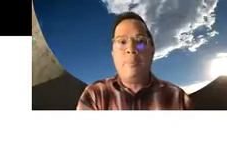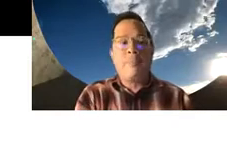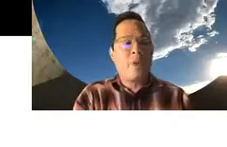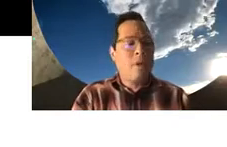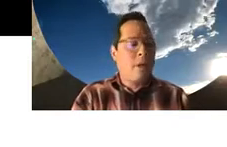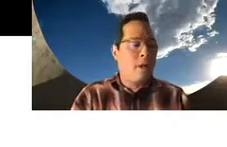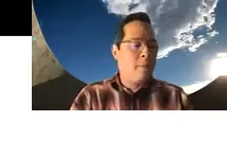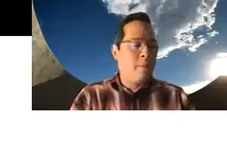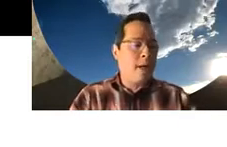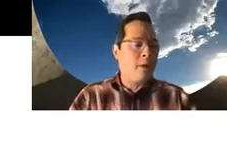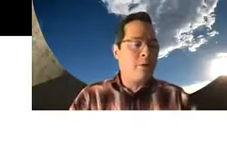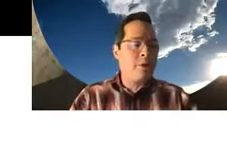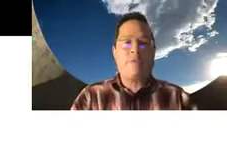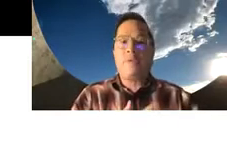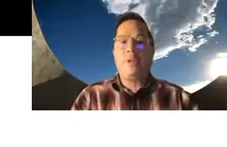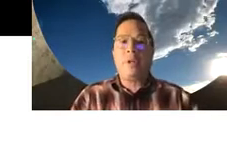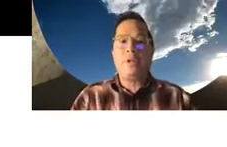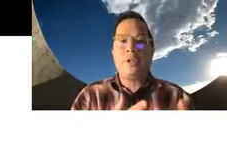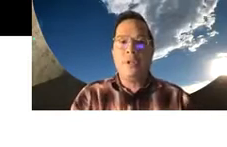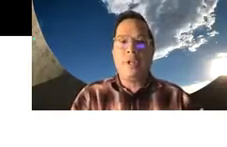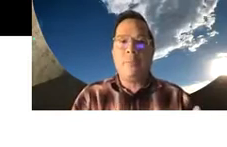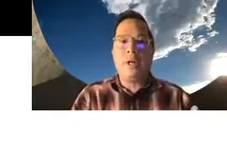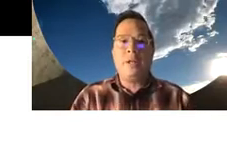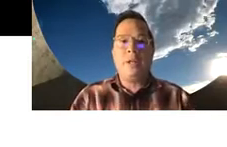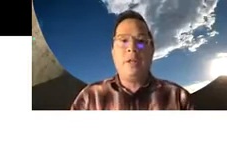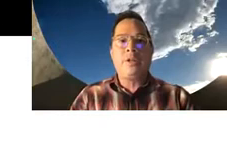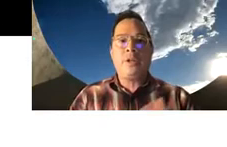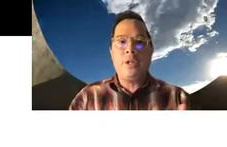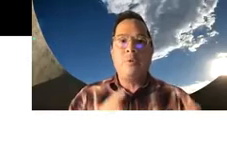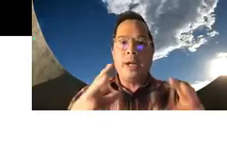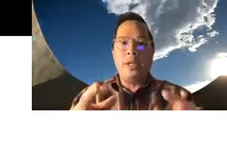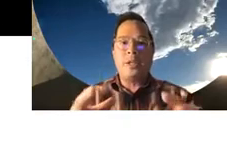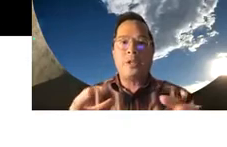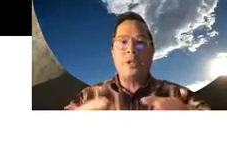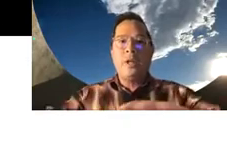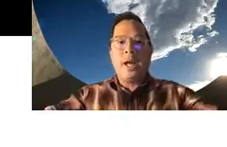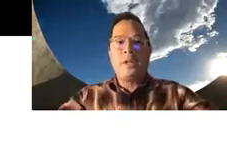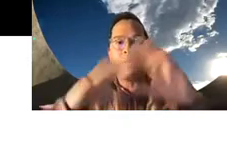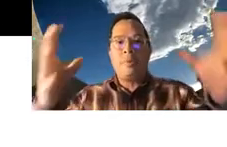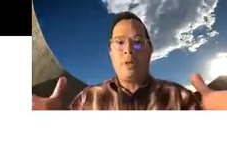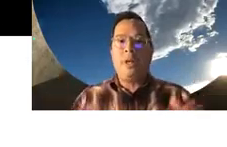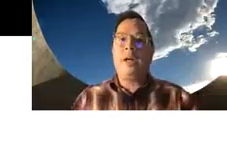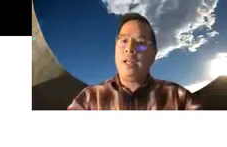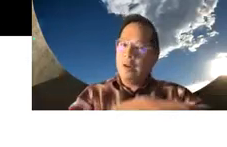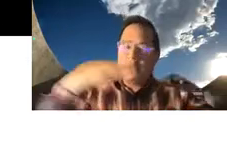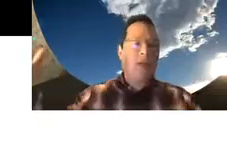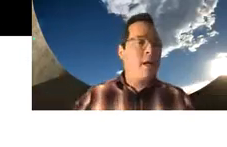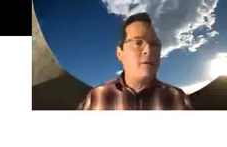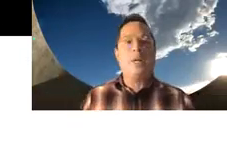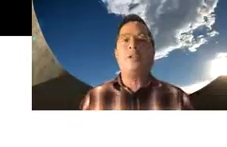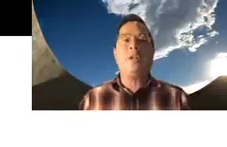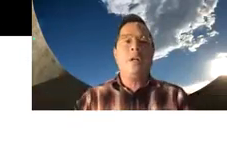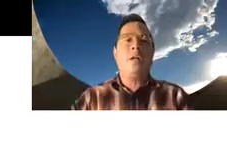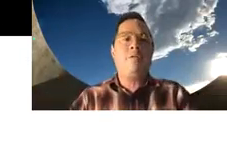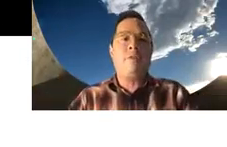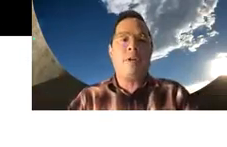them um and also to further them to seal them right to seal whiteness as superior and everything else